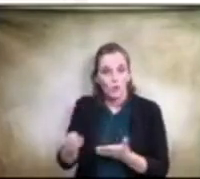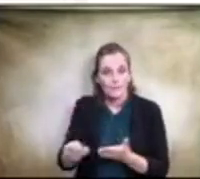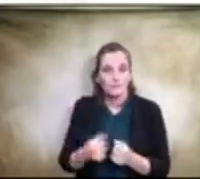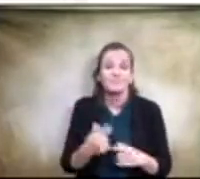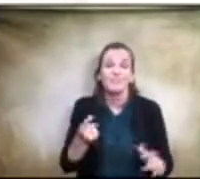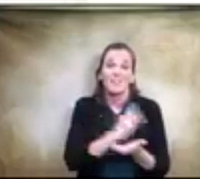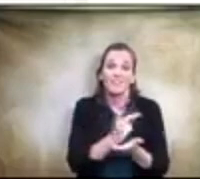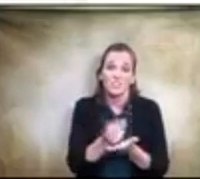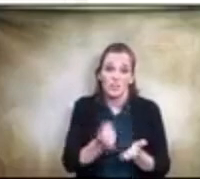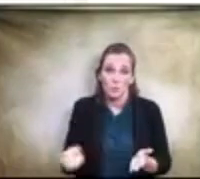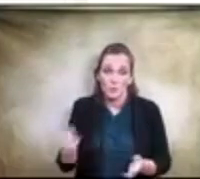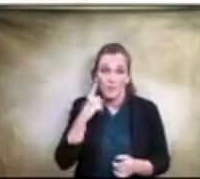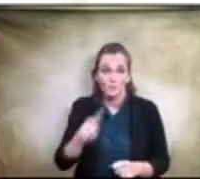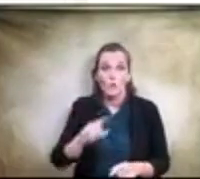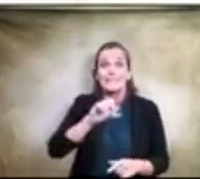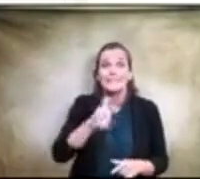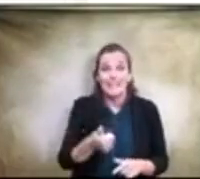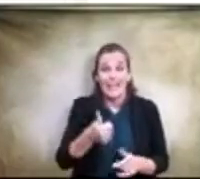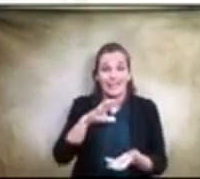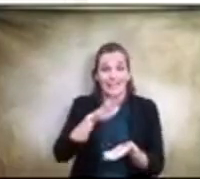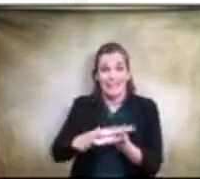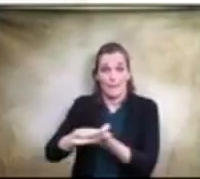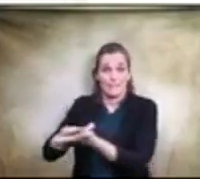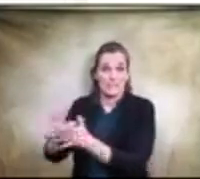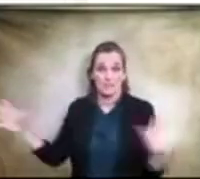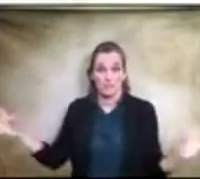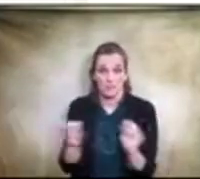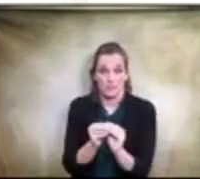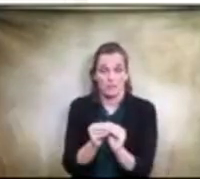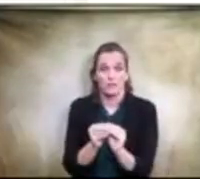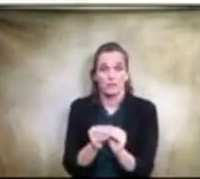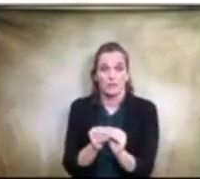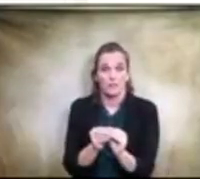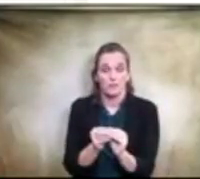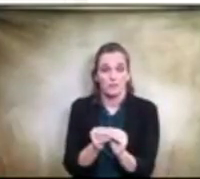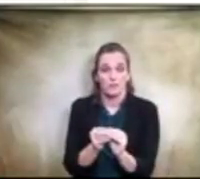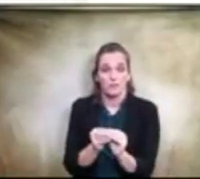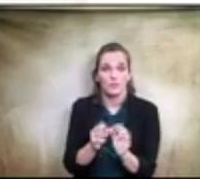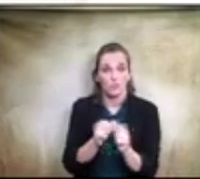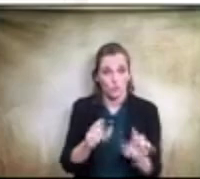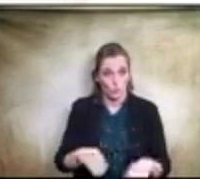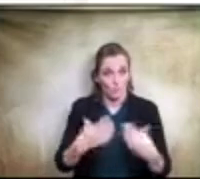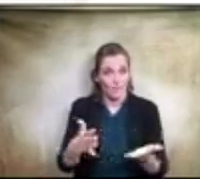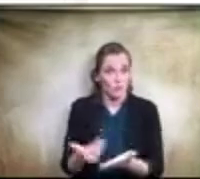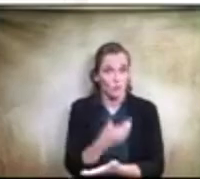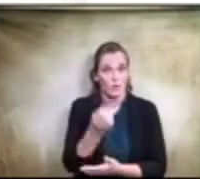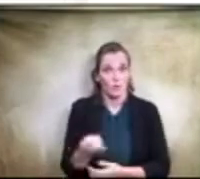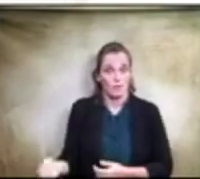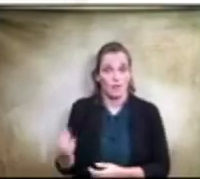for 10 campuses to be able to provide new equipment for those